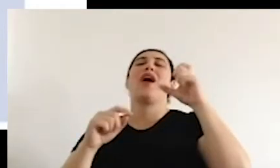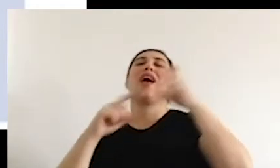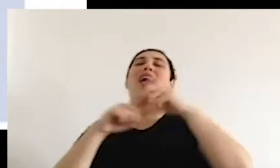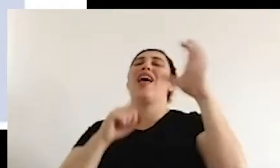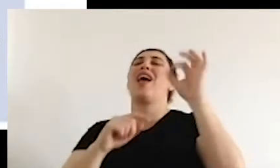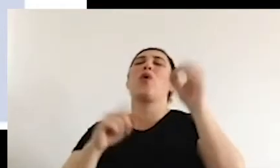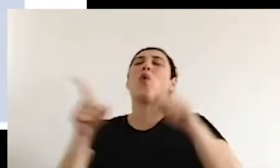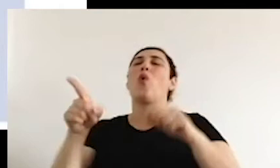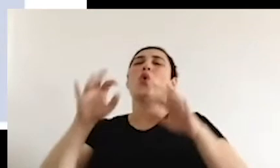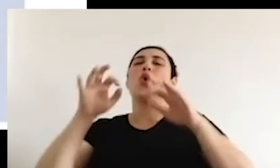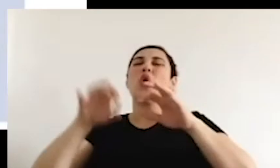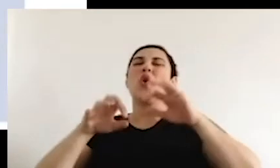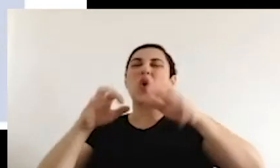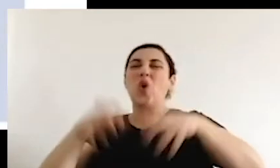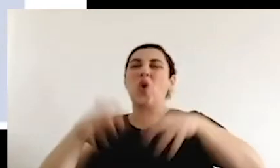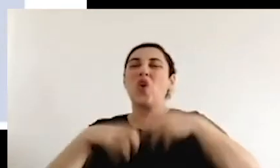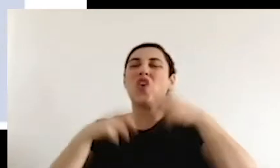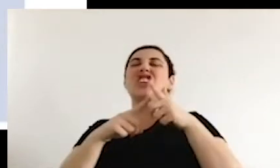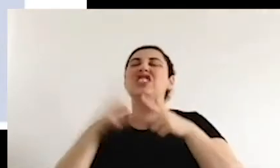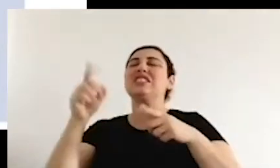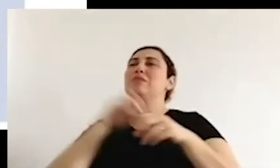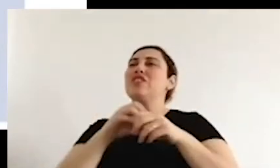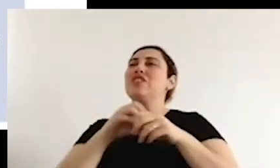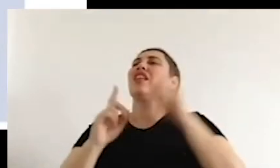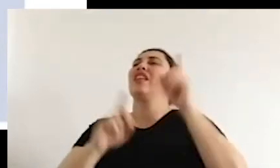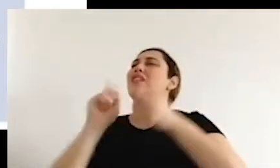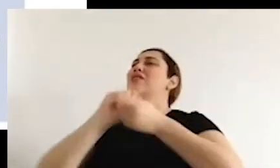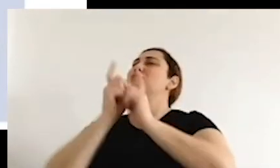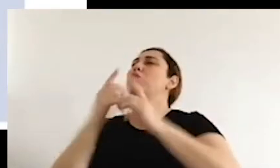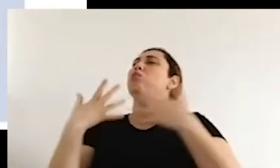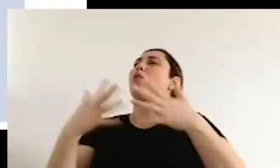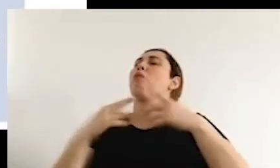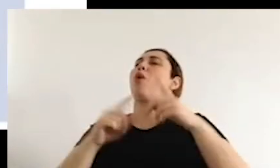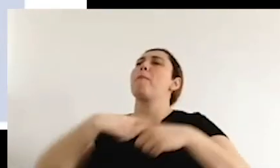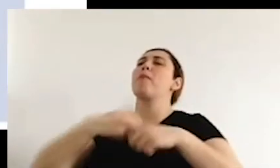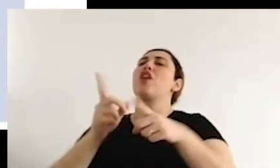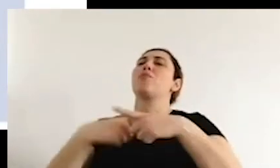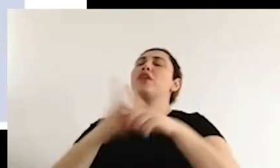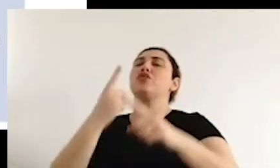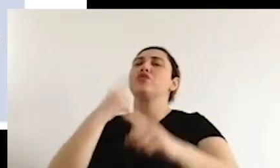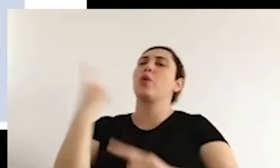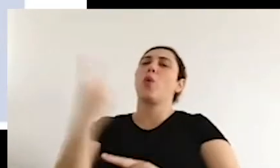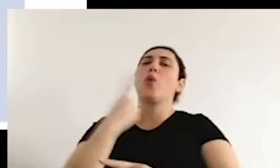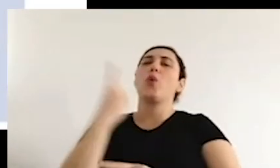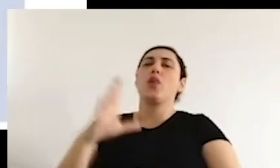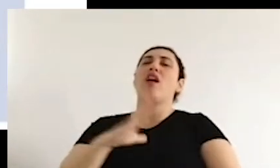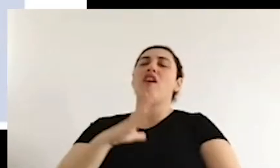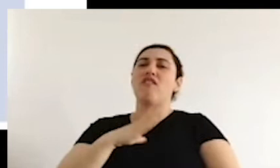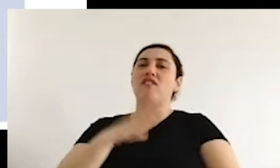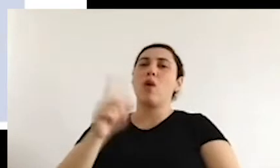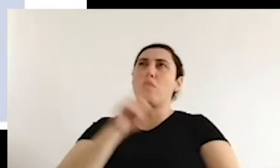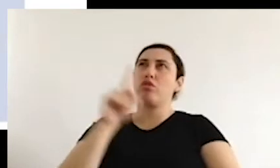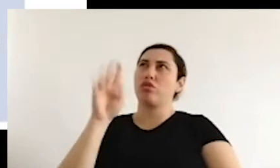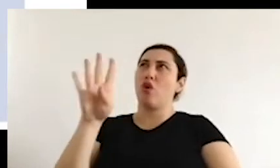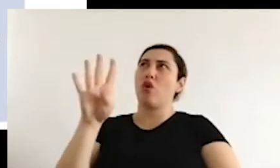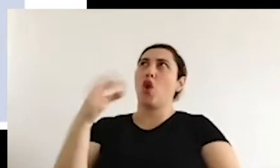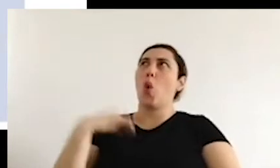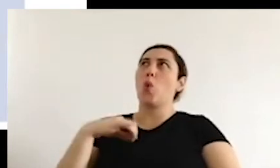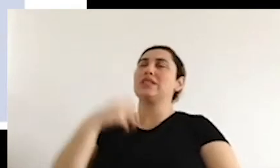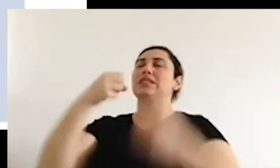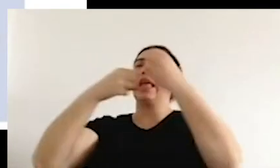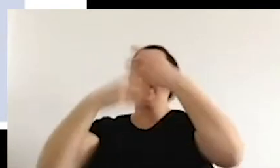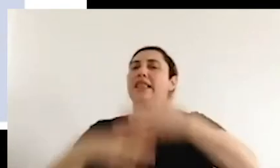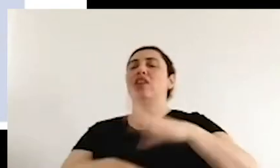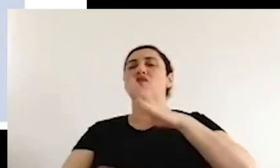that we can use. But there are also other academics who worked on the issue, such as Umberto Eco, who defined